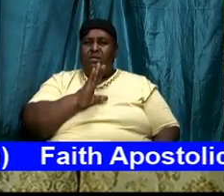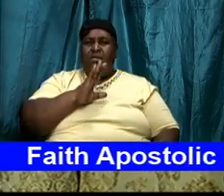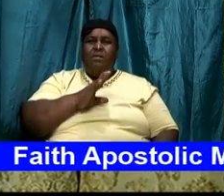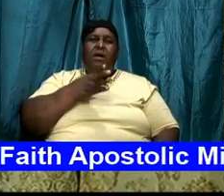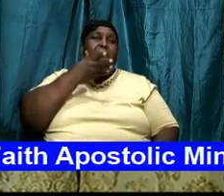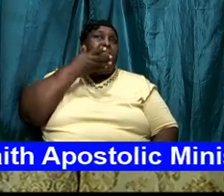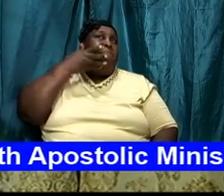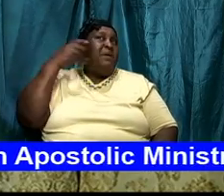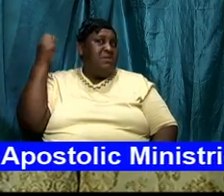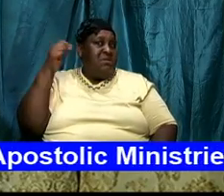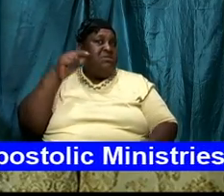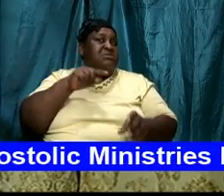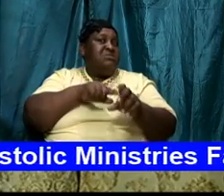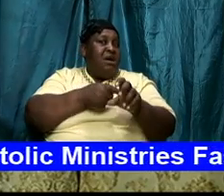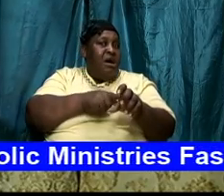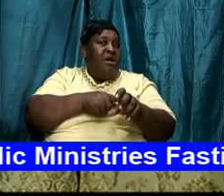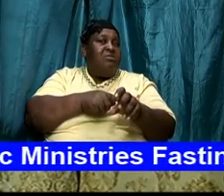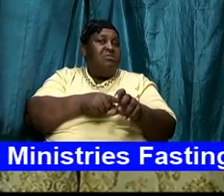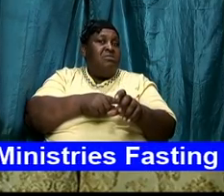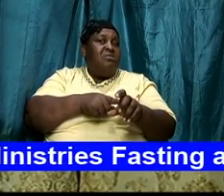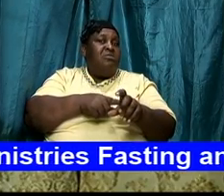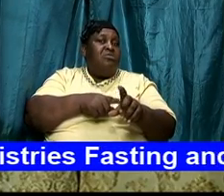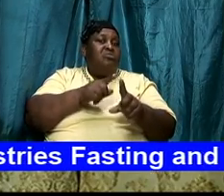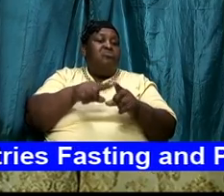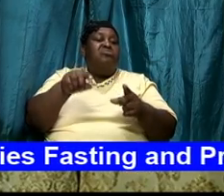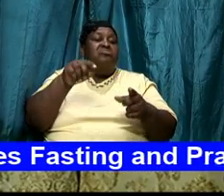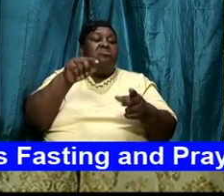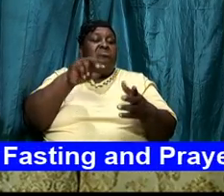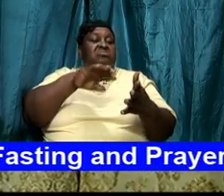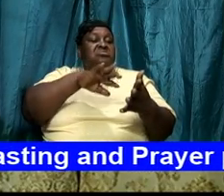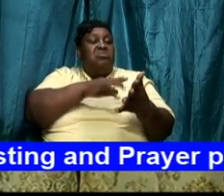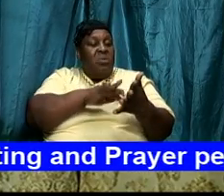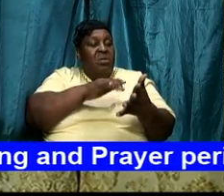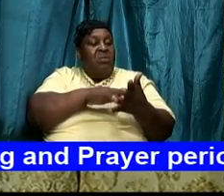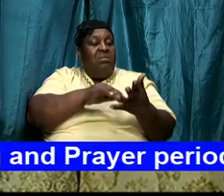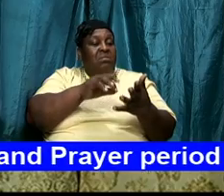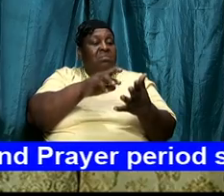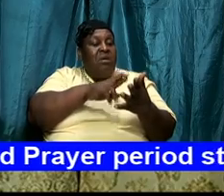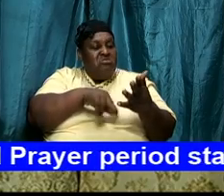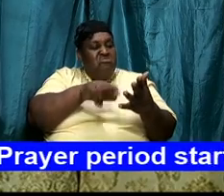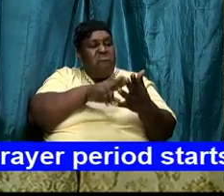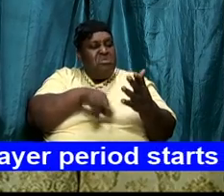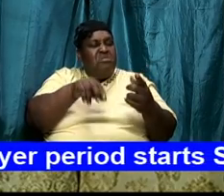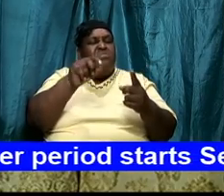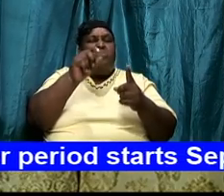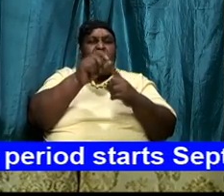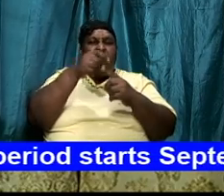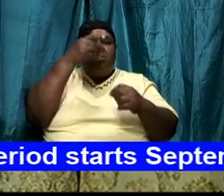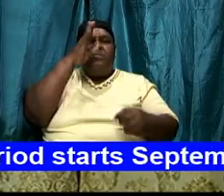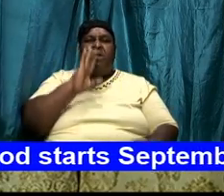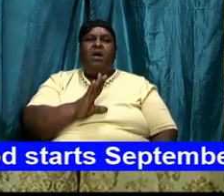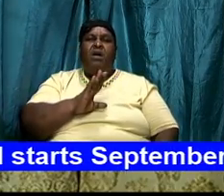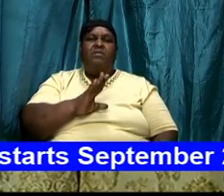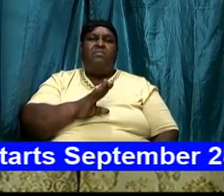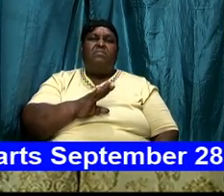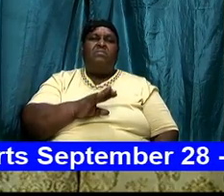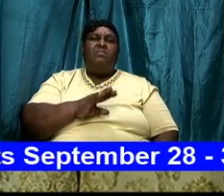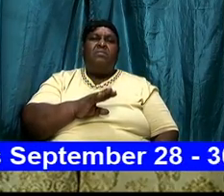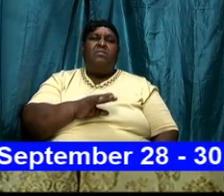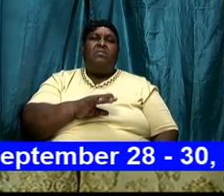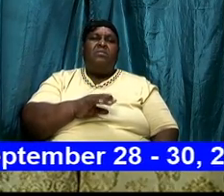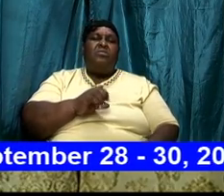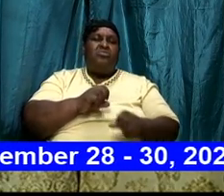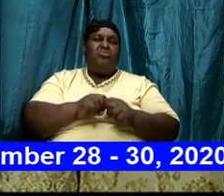to learn to get into this book and so I'm going to ask us to join me again on the